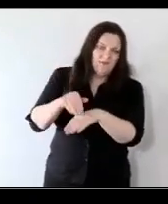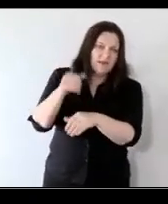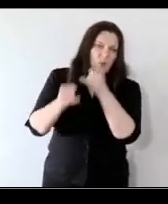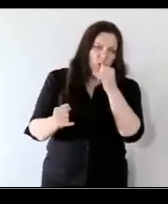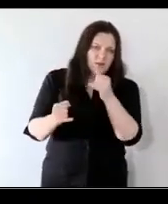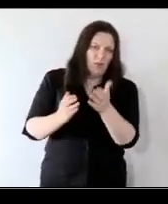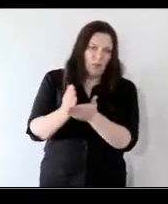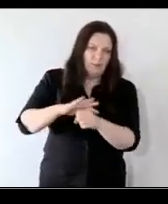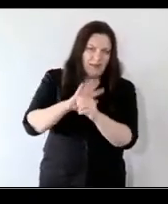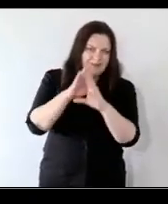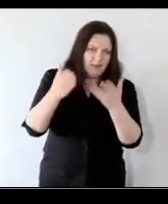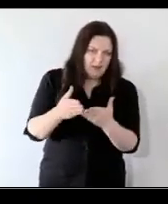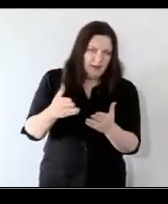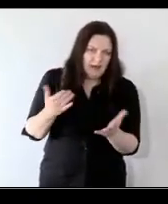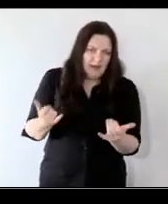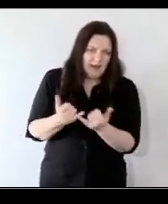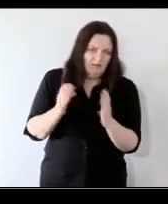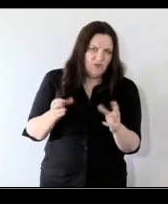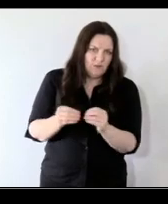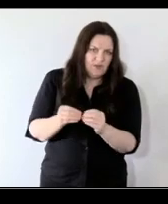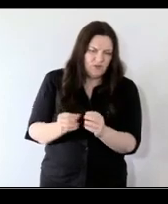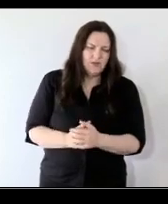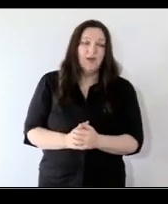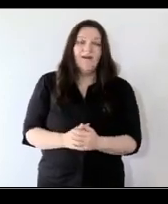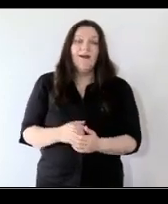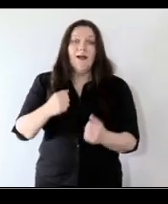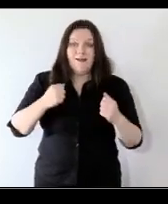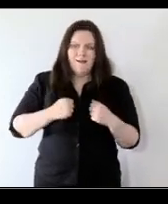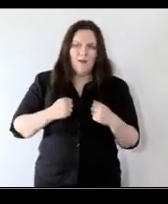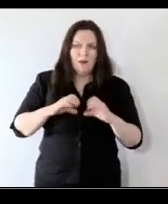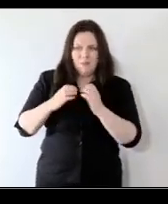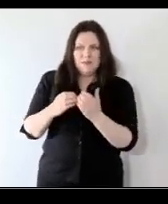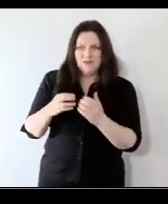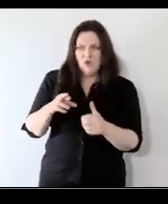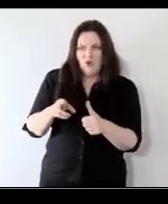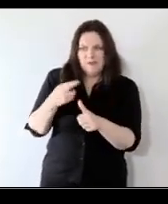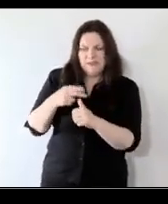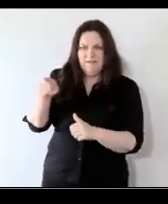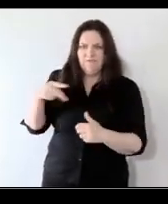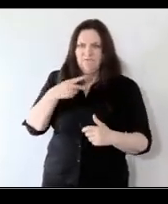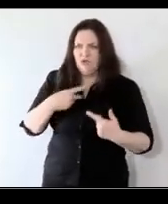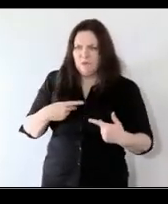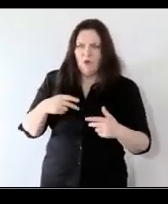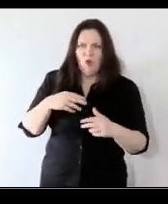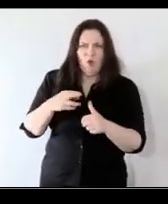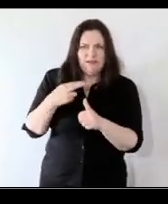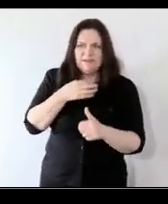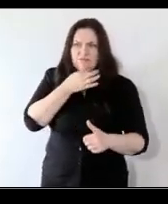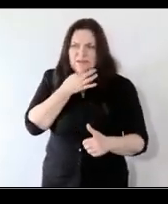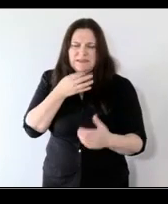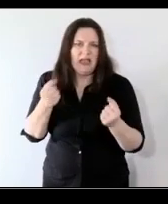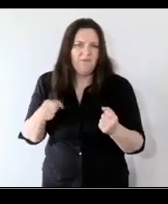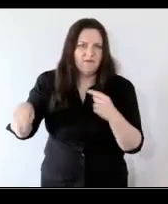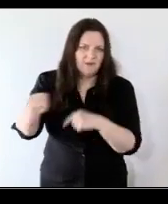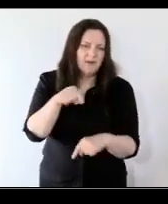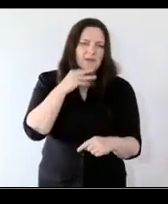so as a community those those communities are going to be further impacted for a very long time and one of the things kate talked about as well i thought was quite